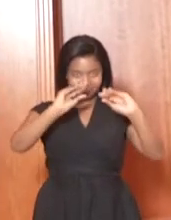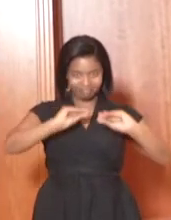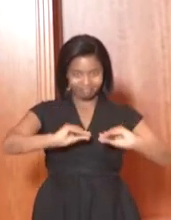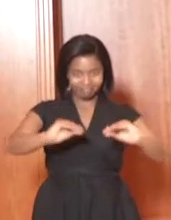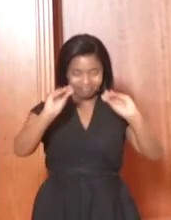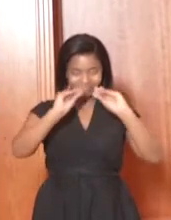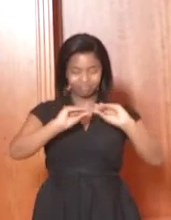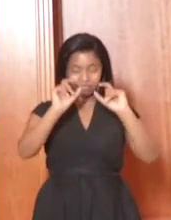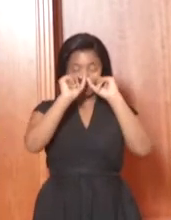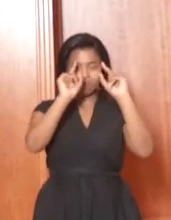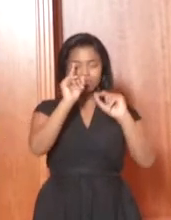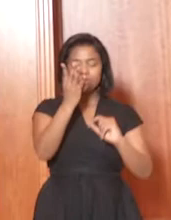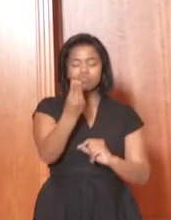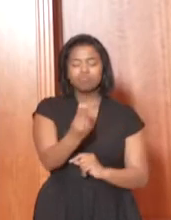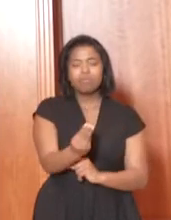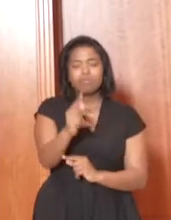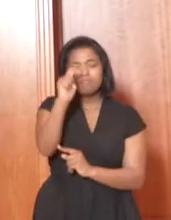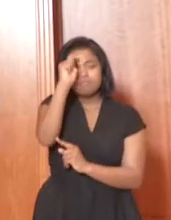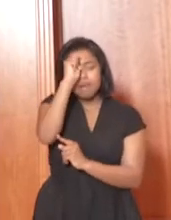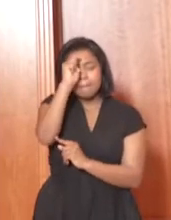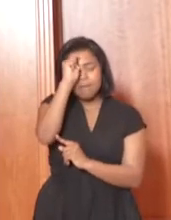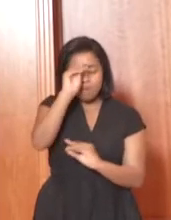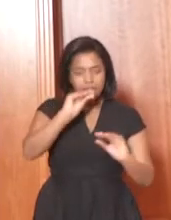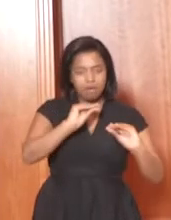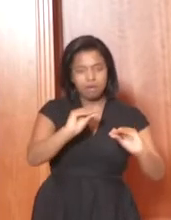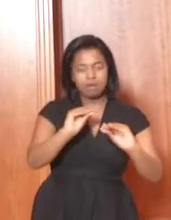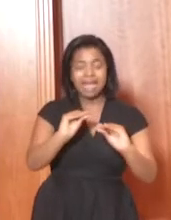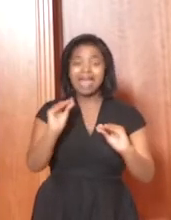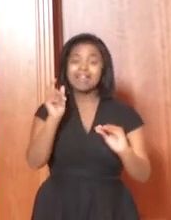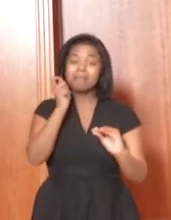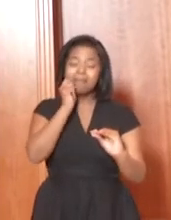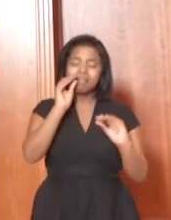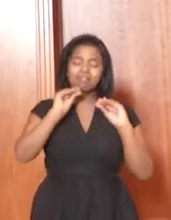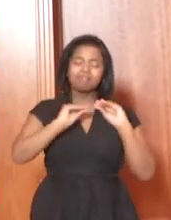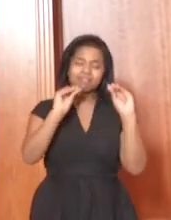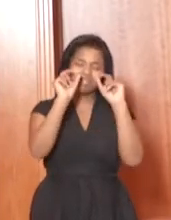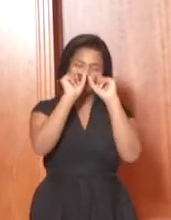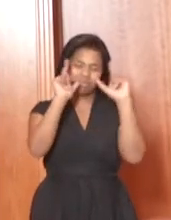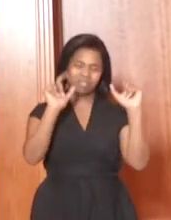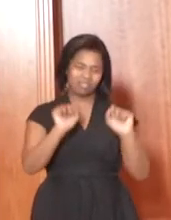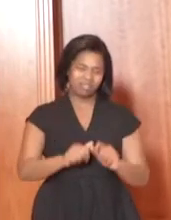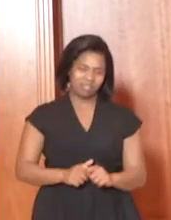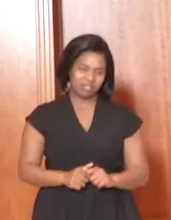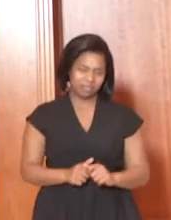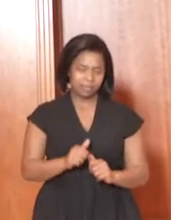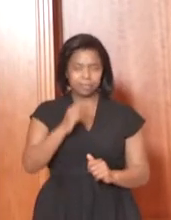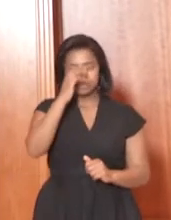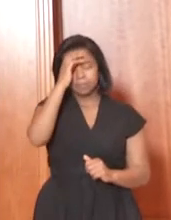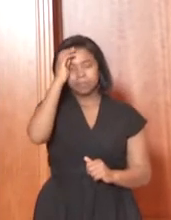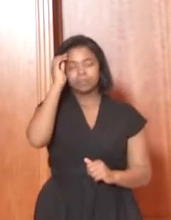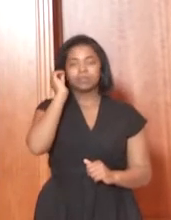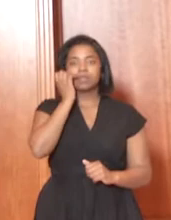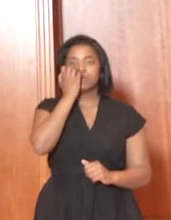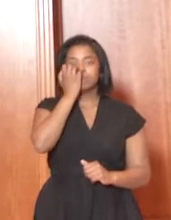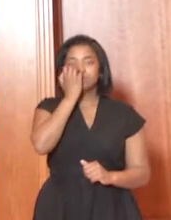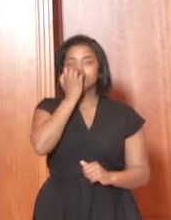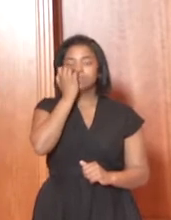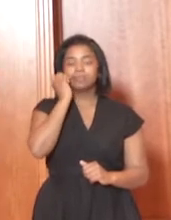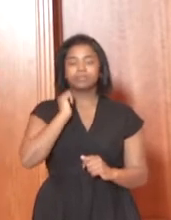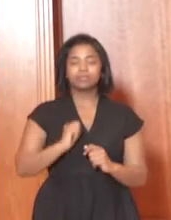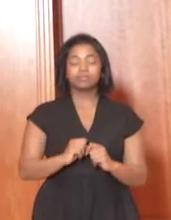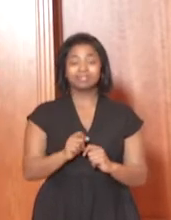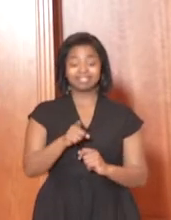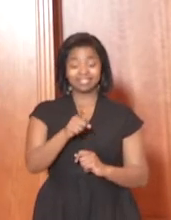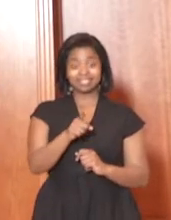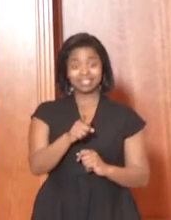focus on the boy child as well and on men. And this is a mobilization that